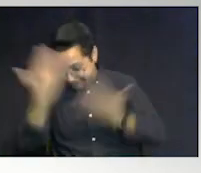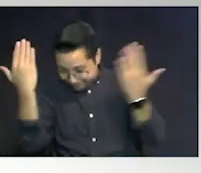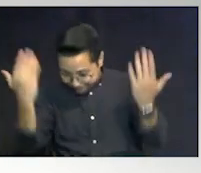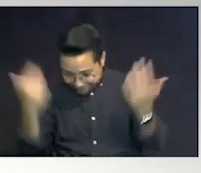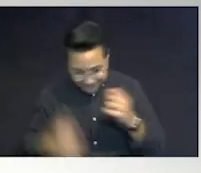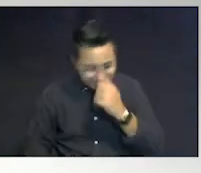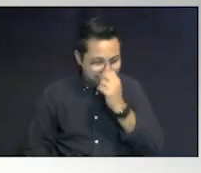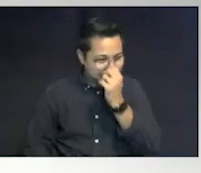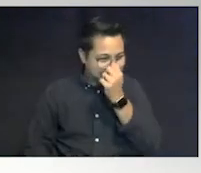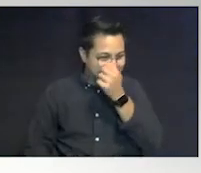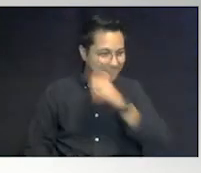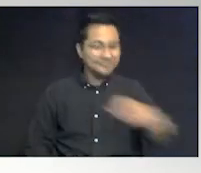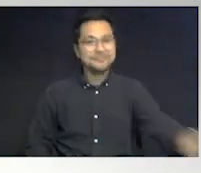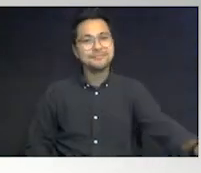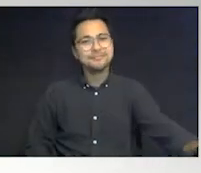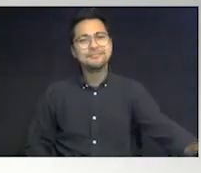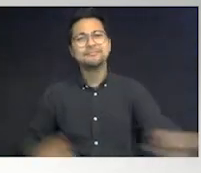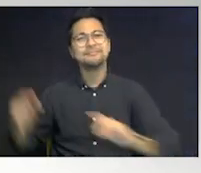I'm...